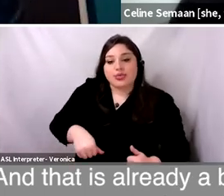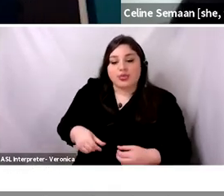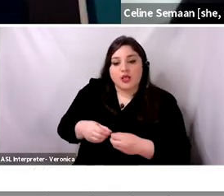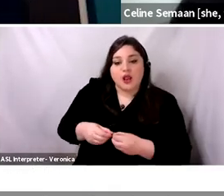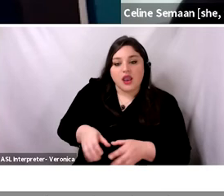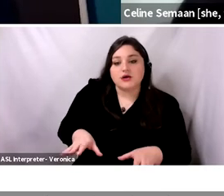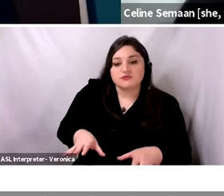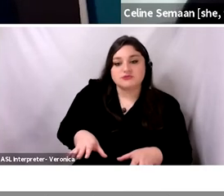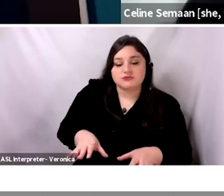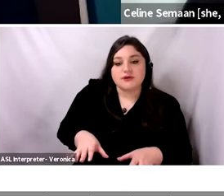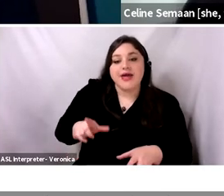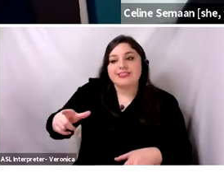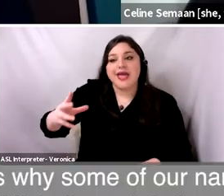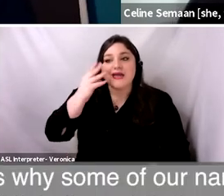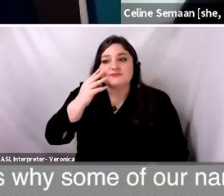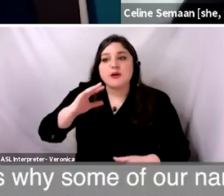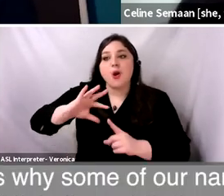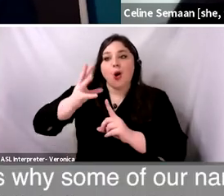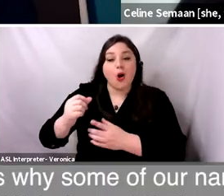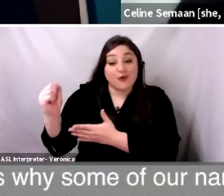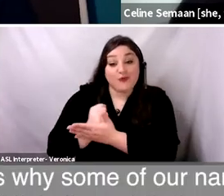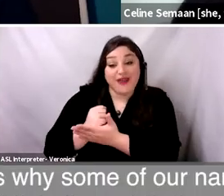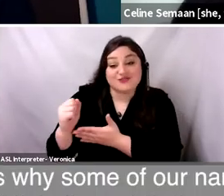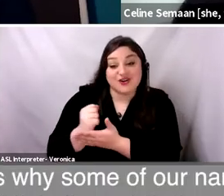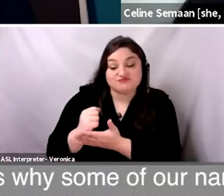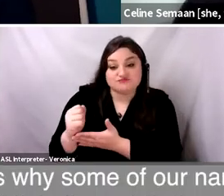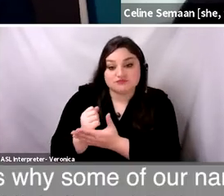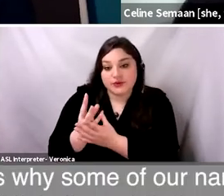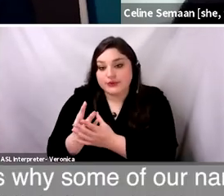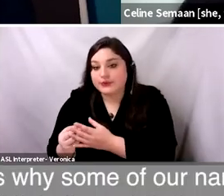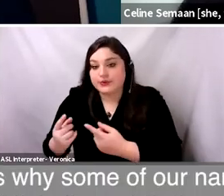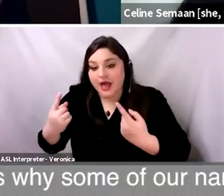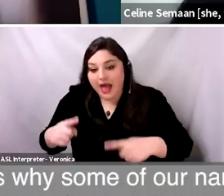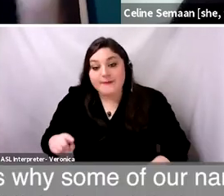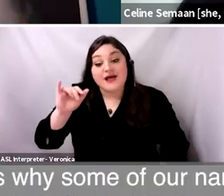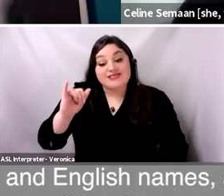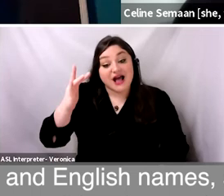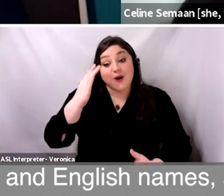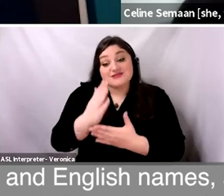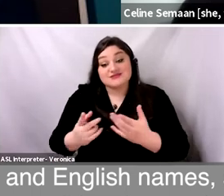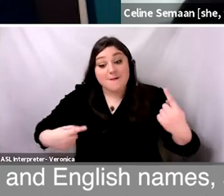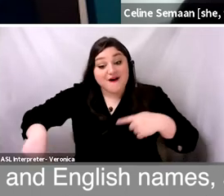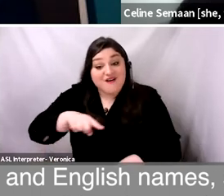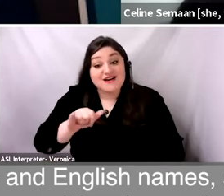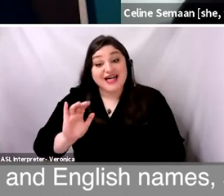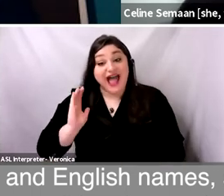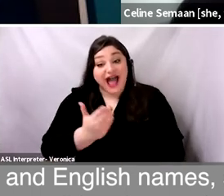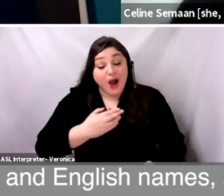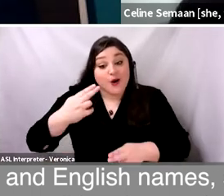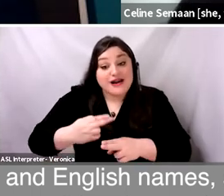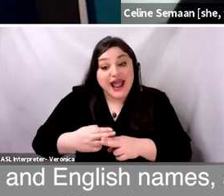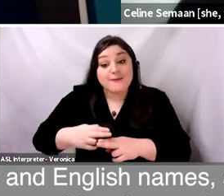cultural erasure that they've been under. That is why some of our names, like you and me, Charles and Céline, French names and English